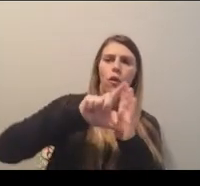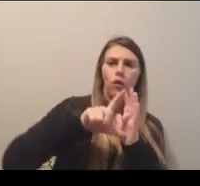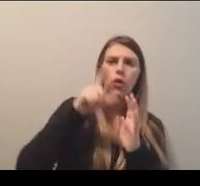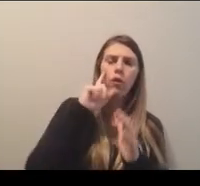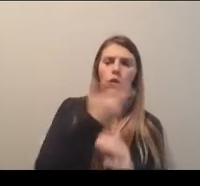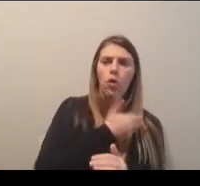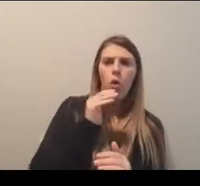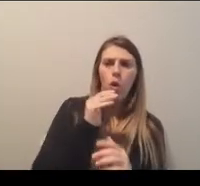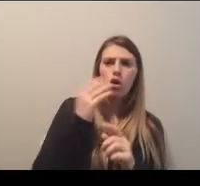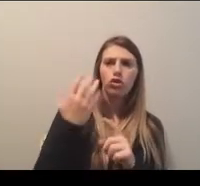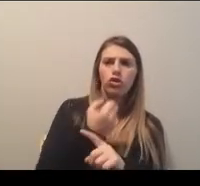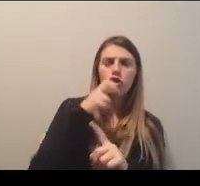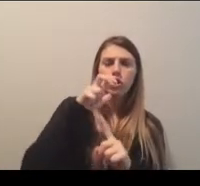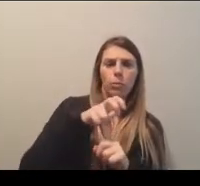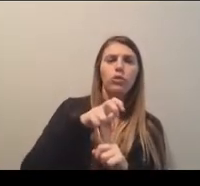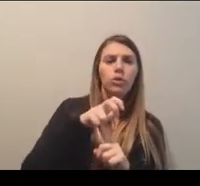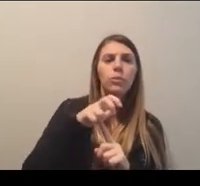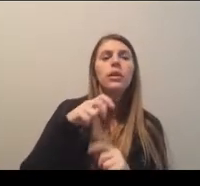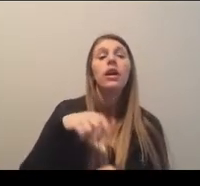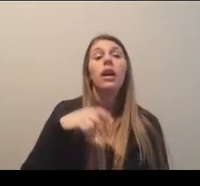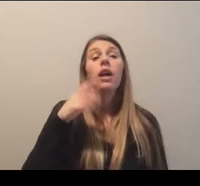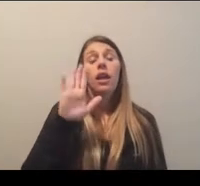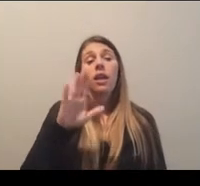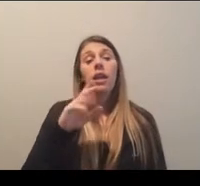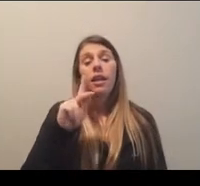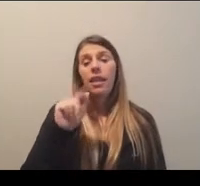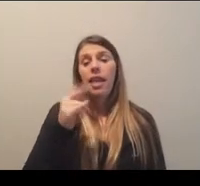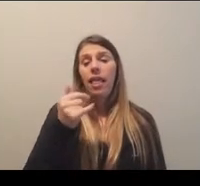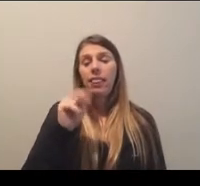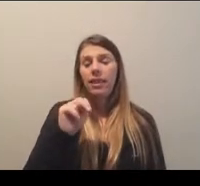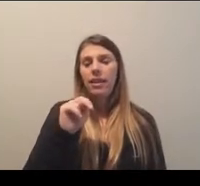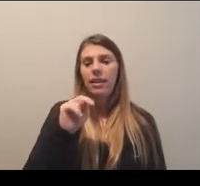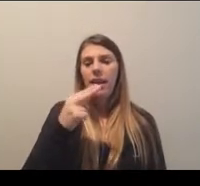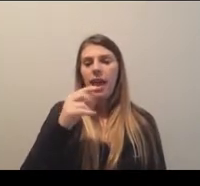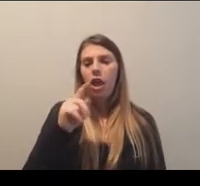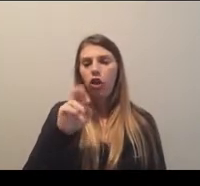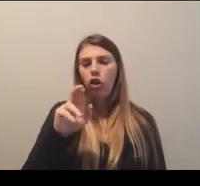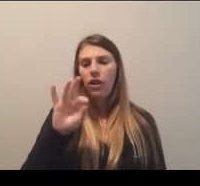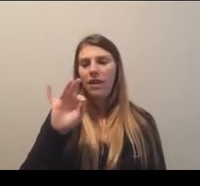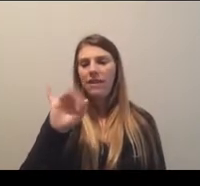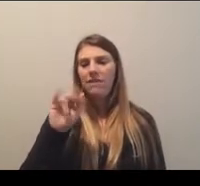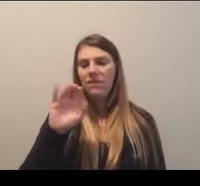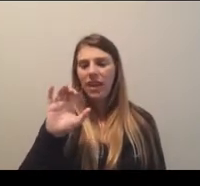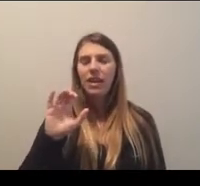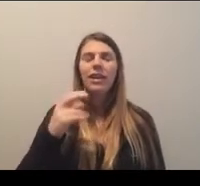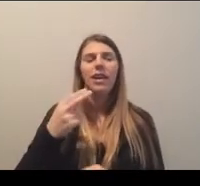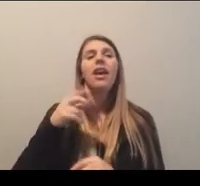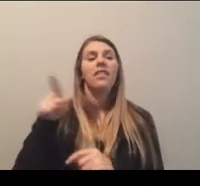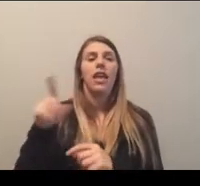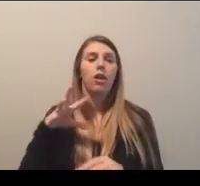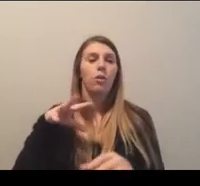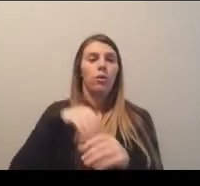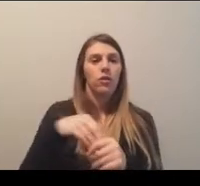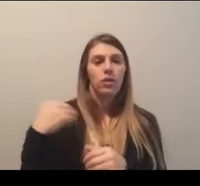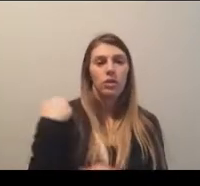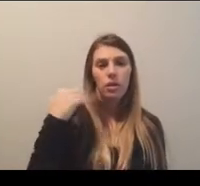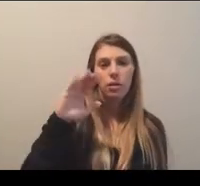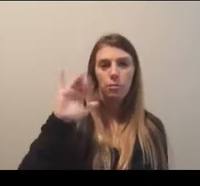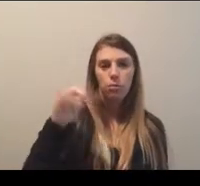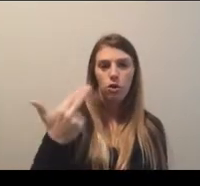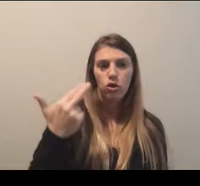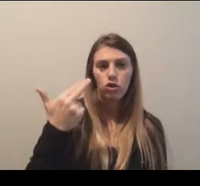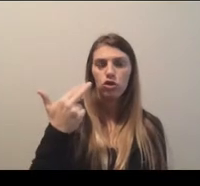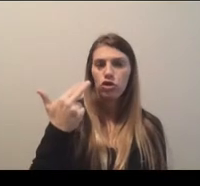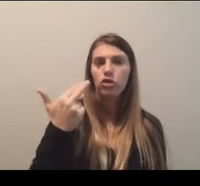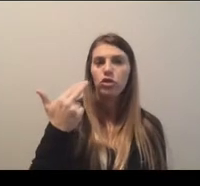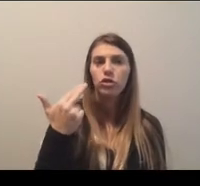championships. The law firm Kaplan, Hecker, and Fink engaged in that work immediately after the March championships last year.